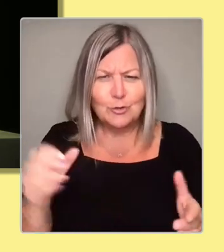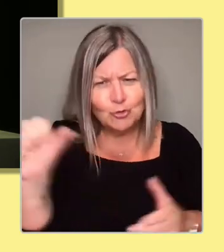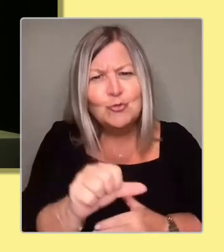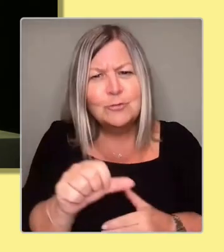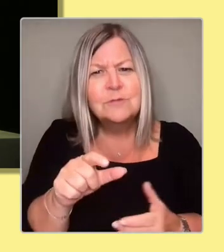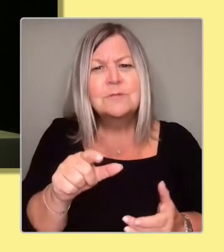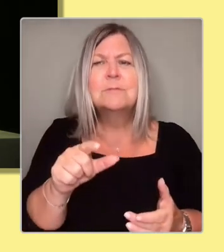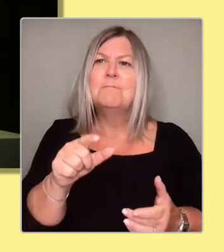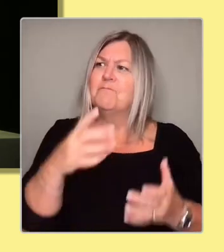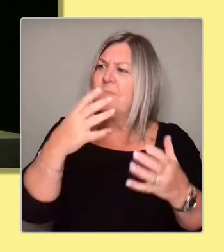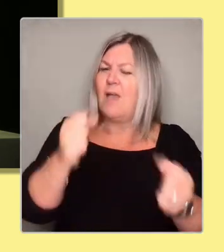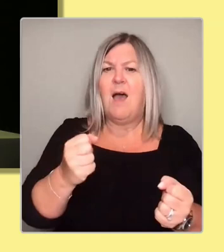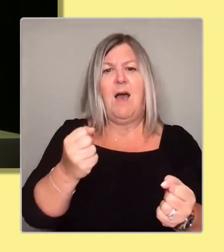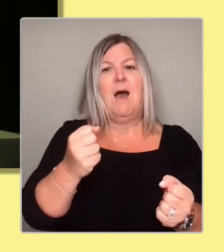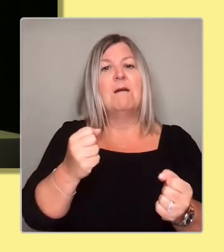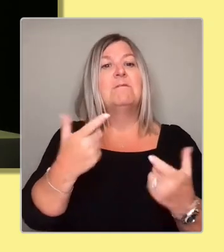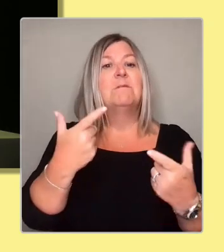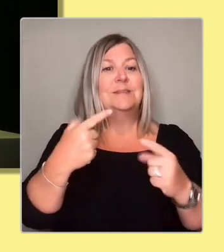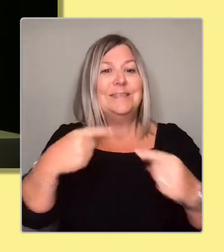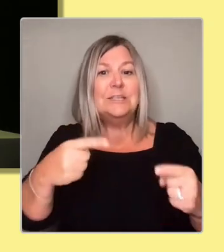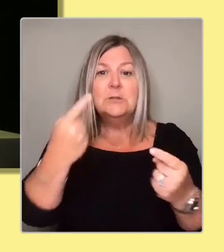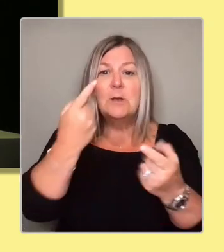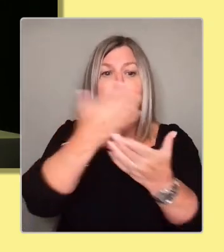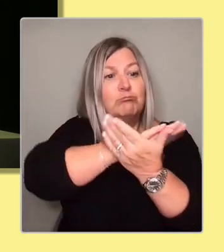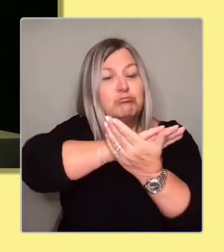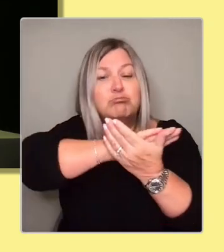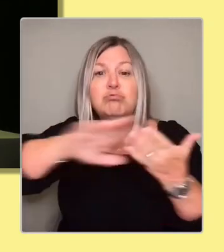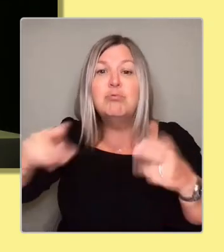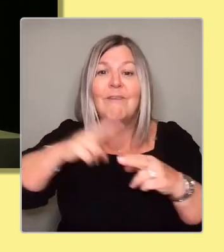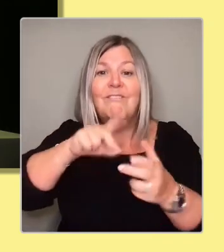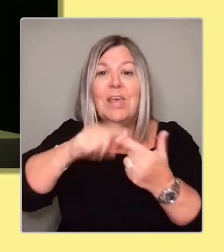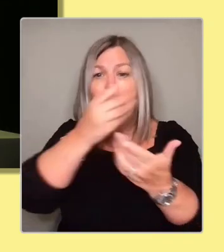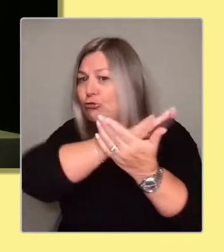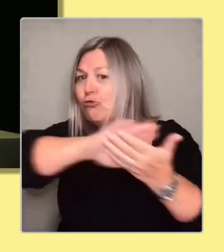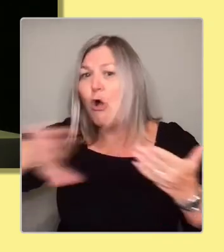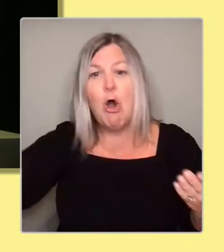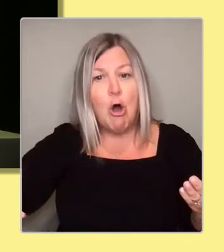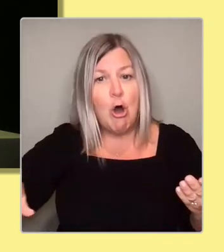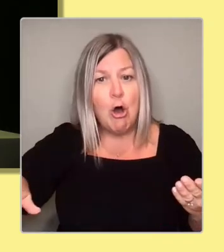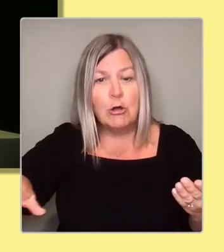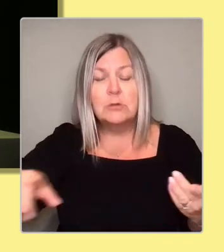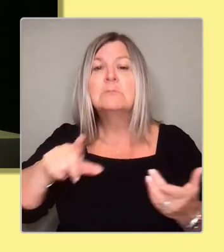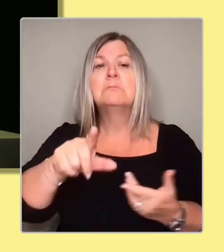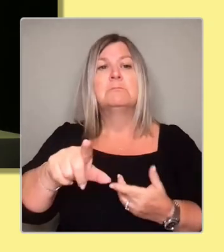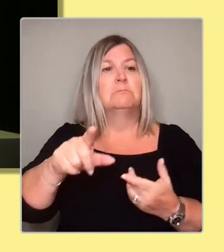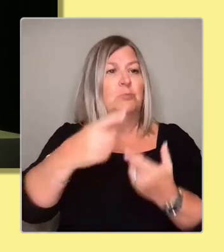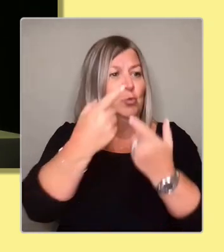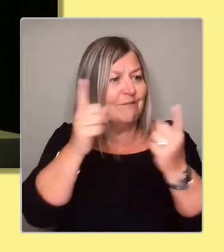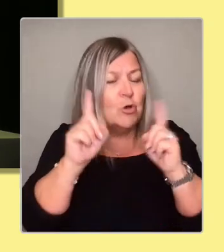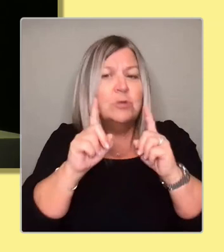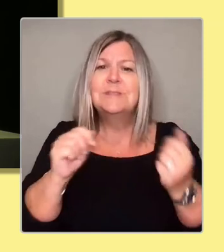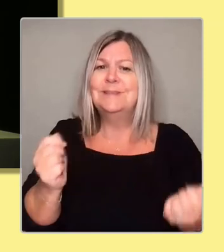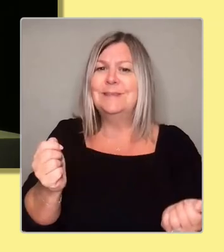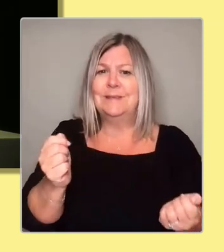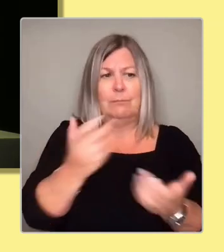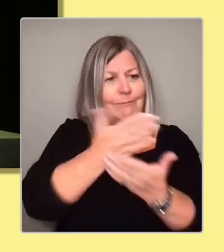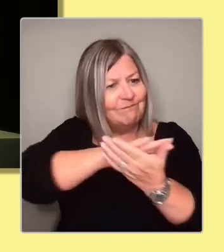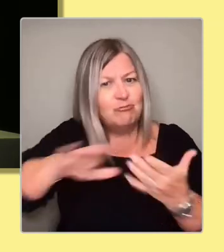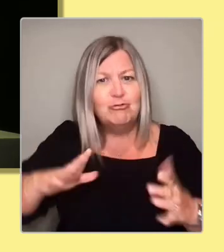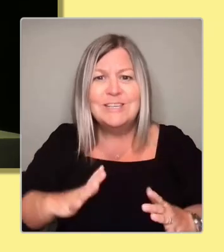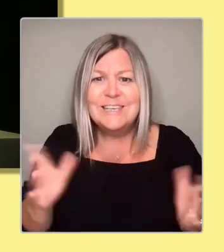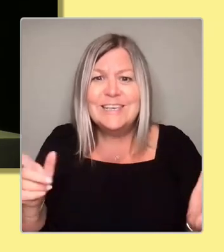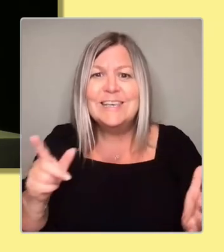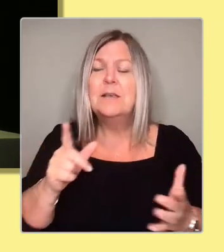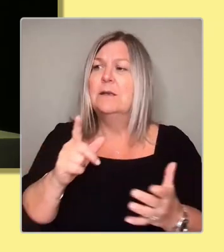tuition fees. You should be proud of the fact that we have the game-changing Scottish child payment. You should be proud of the baby